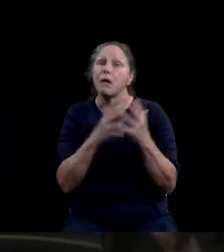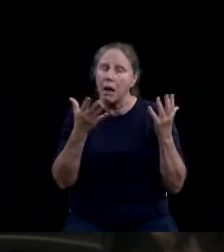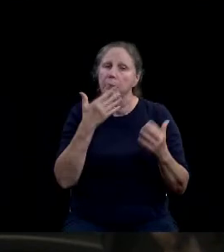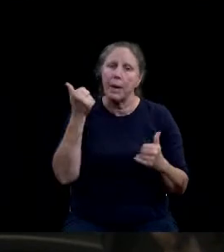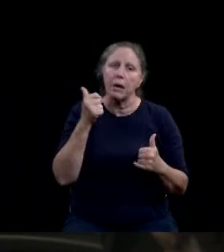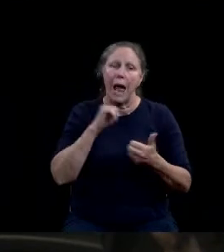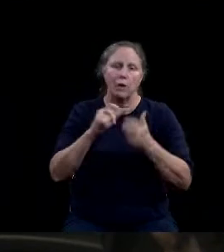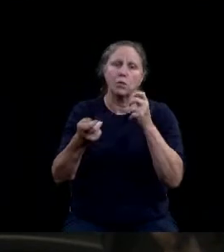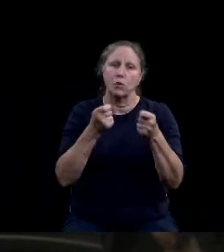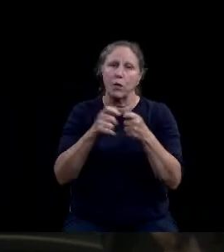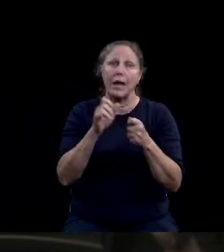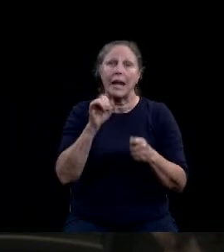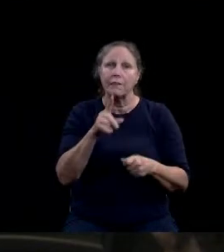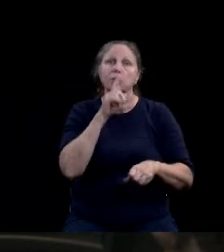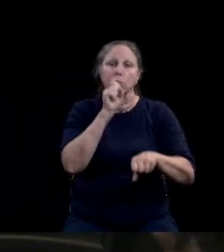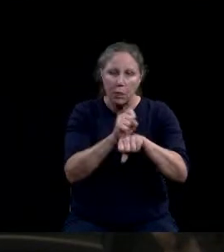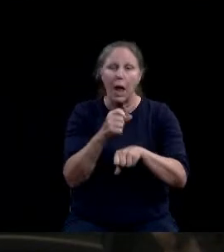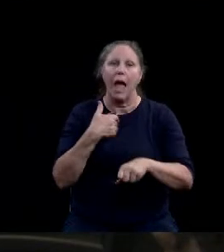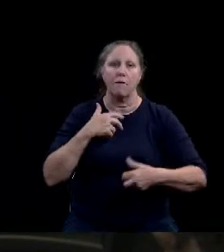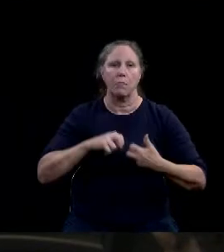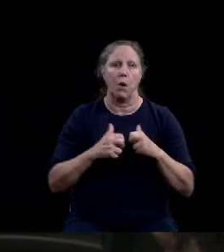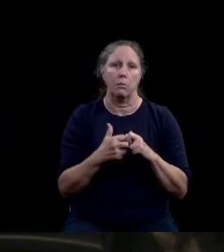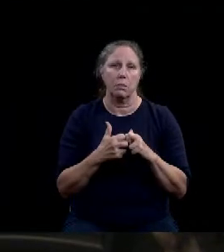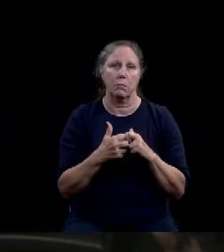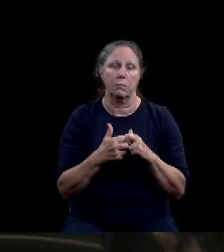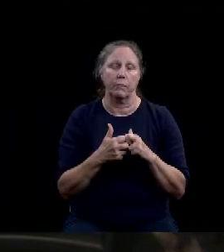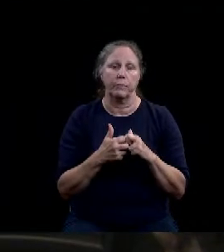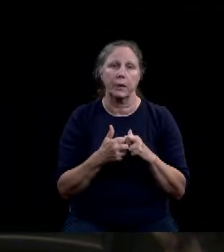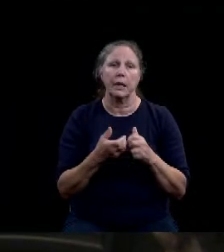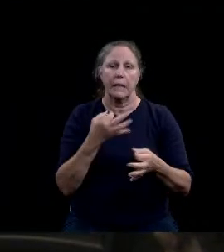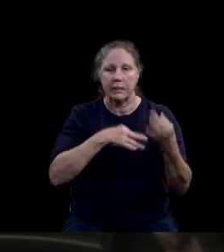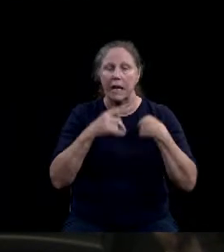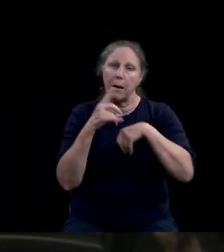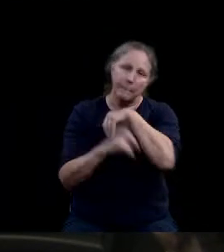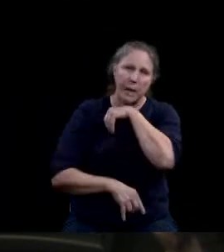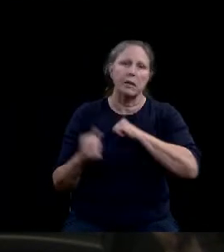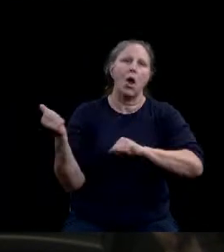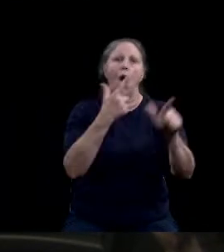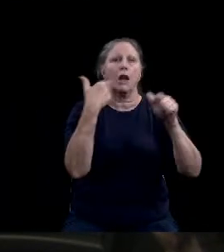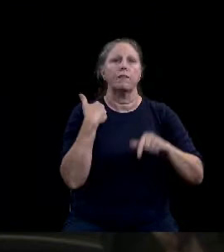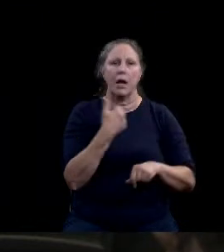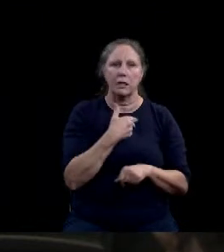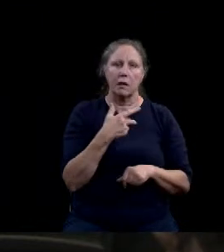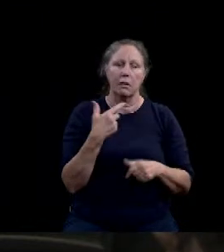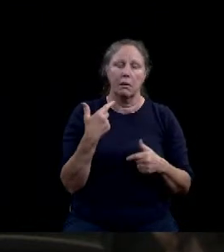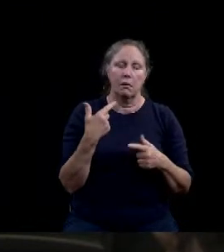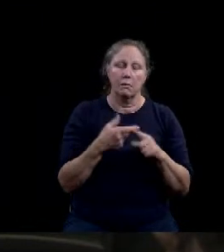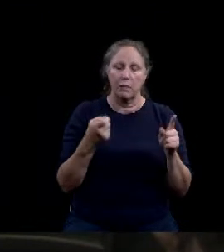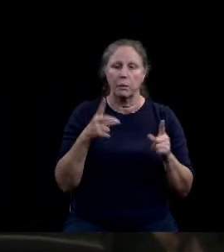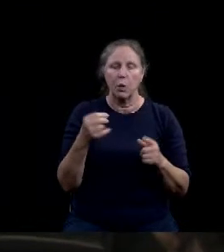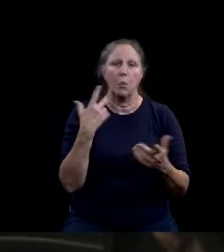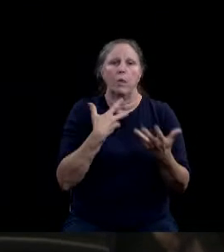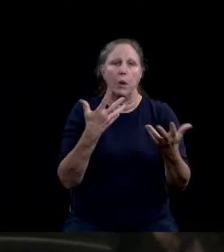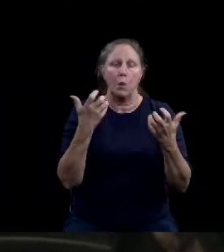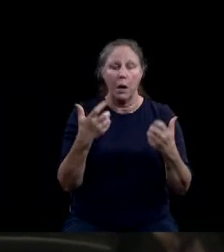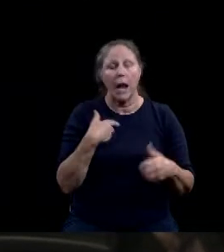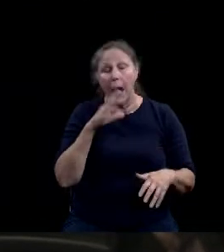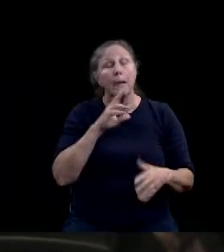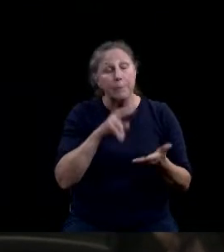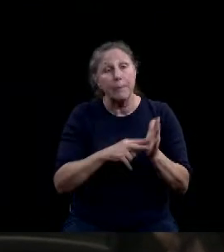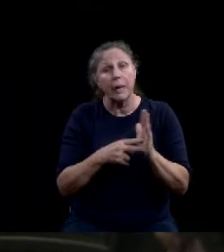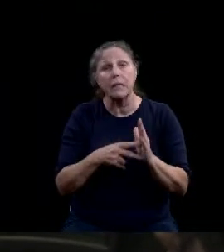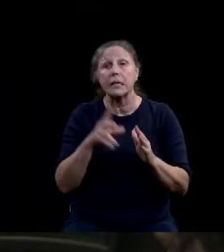than trying to penalize everybody from trying to do what they want. Because I mean, the state of Texas, TNRCC and TCEQ